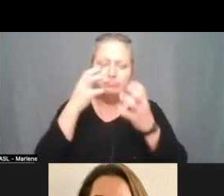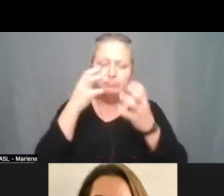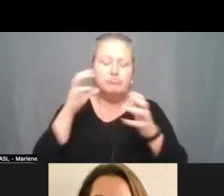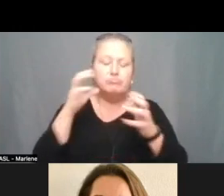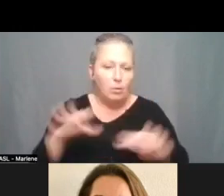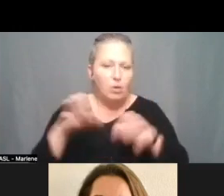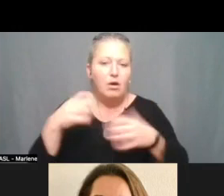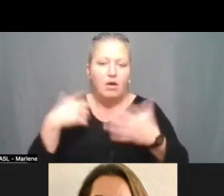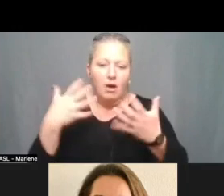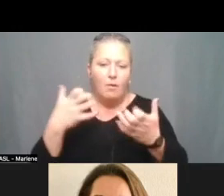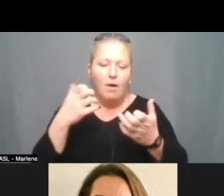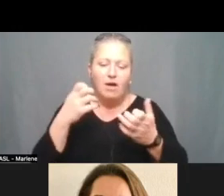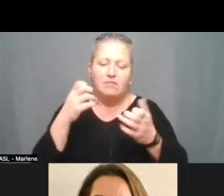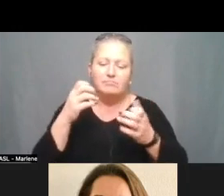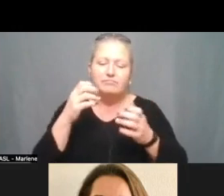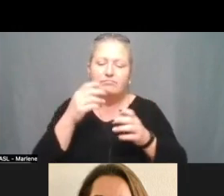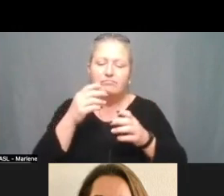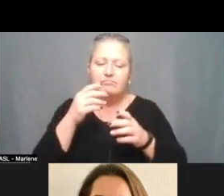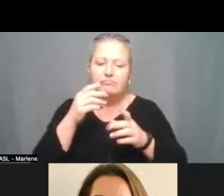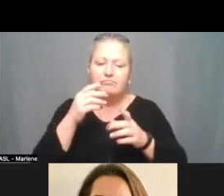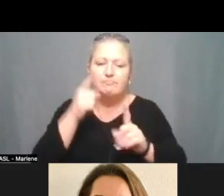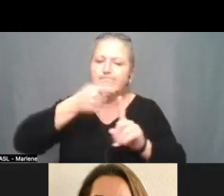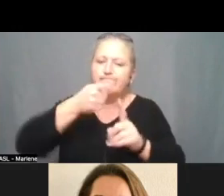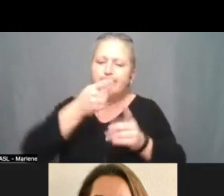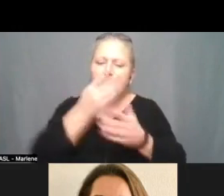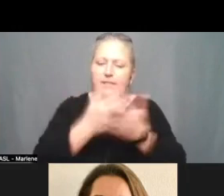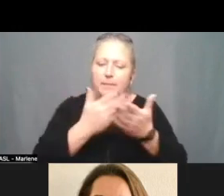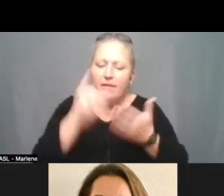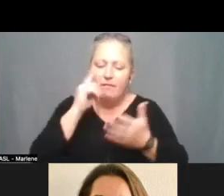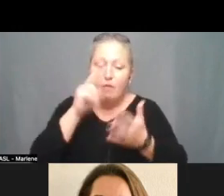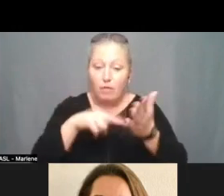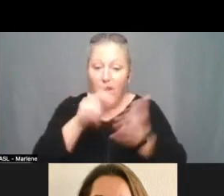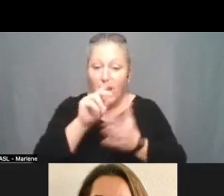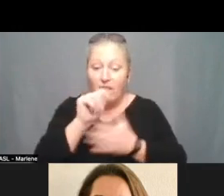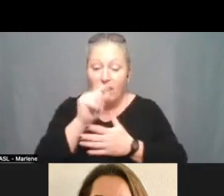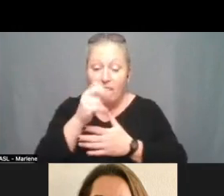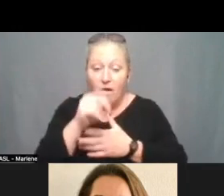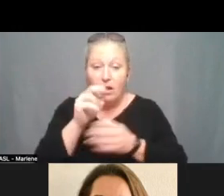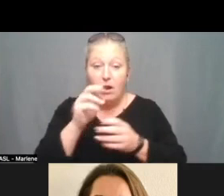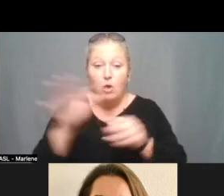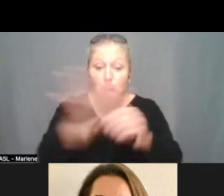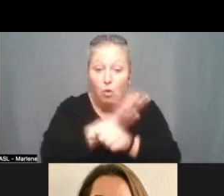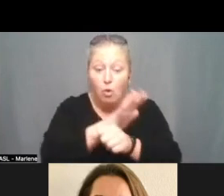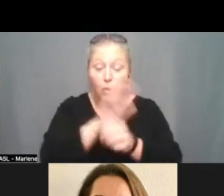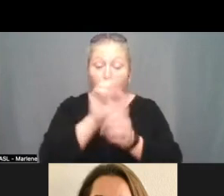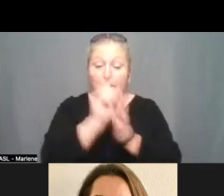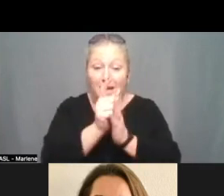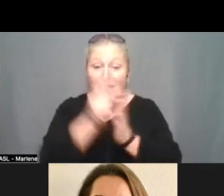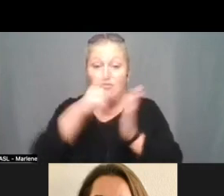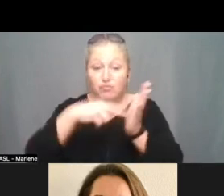just wanted to highlight some things from the readathon. So, the total minutes read by students this year was